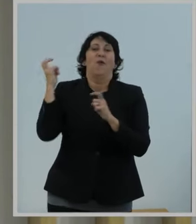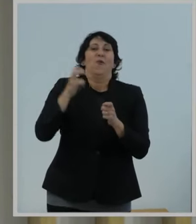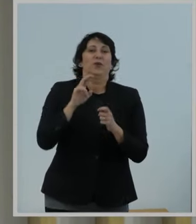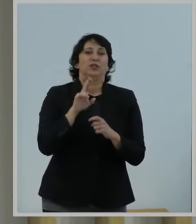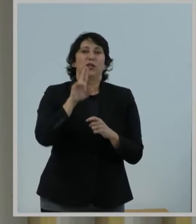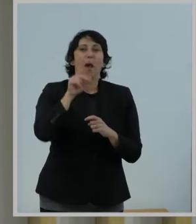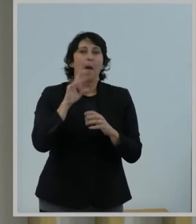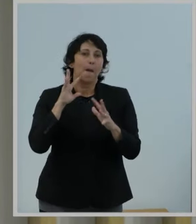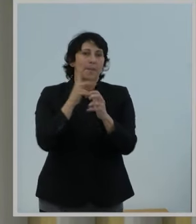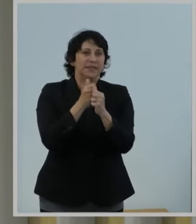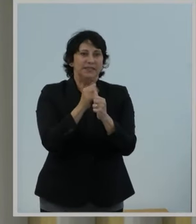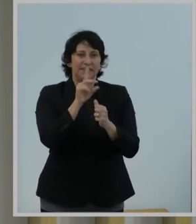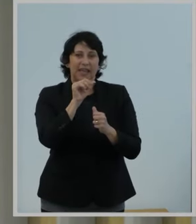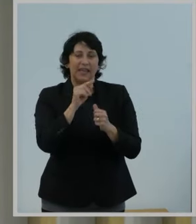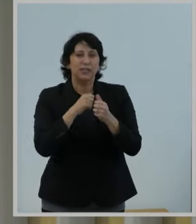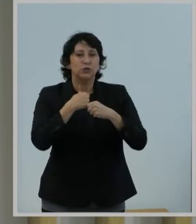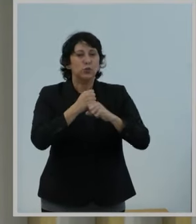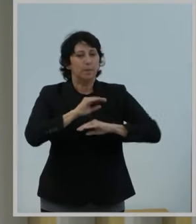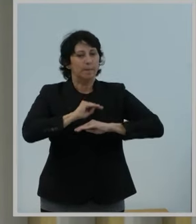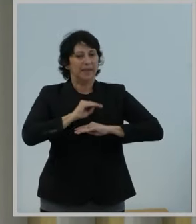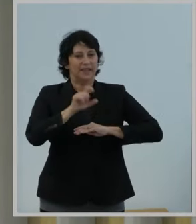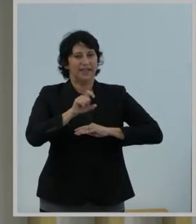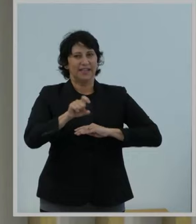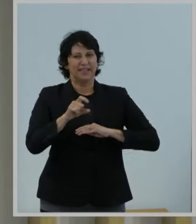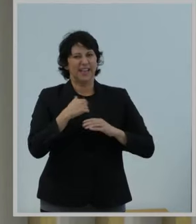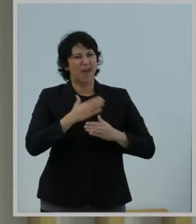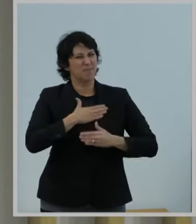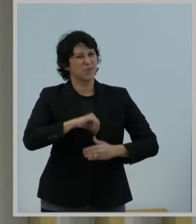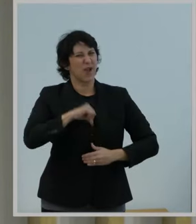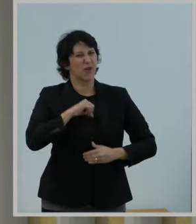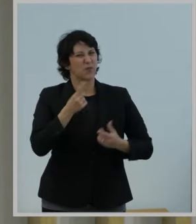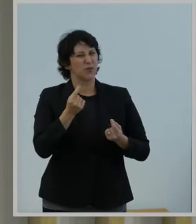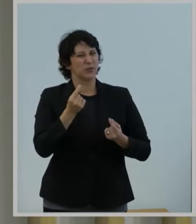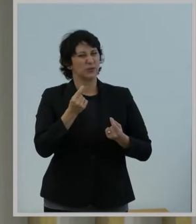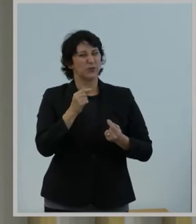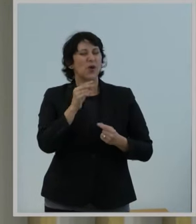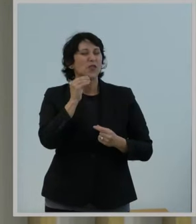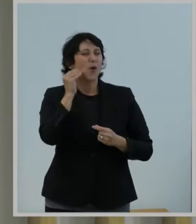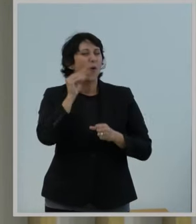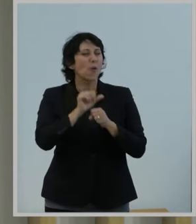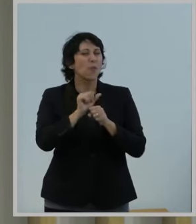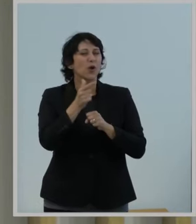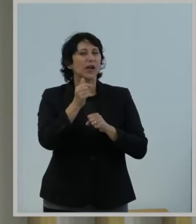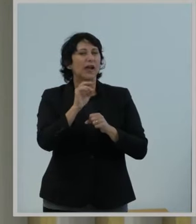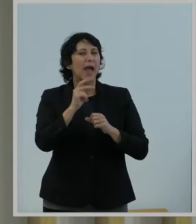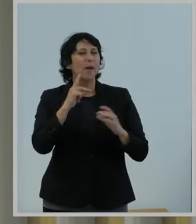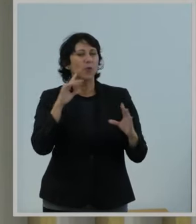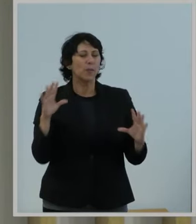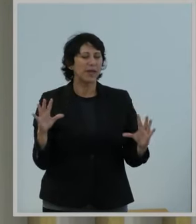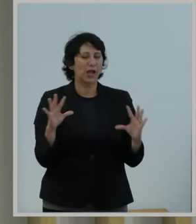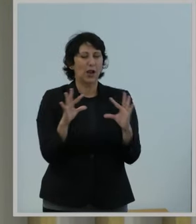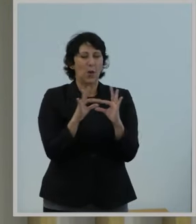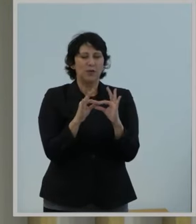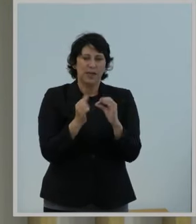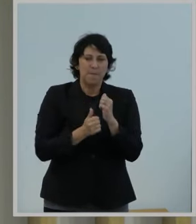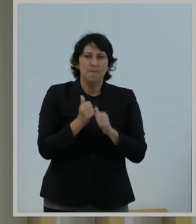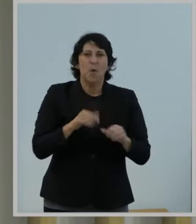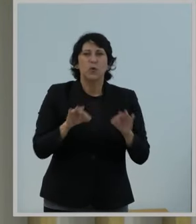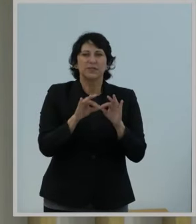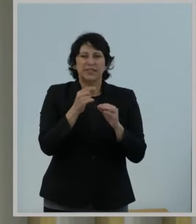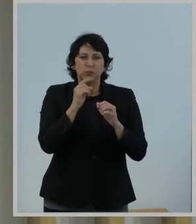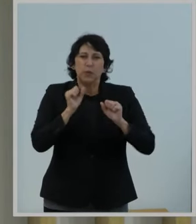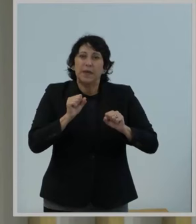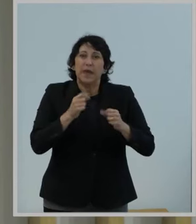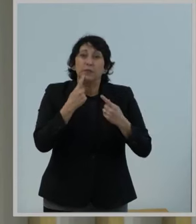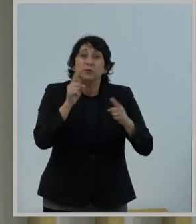moment. I'm proud of what we're doing today. We're going to help close the homework gap and get more kids connected for school. This is especially vital